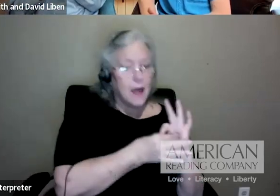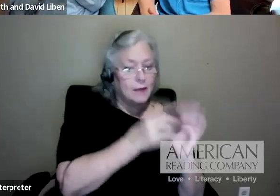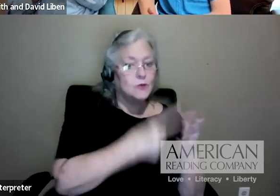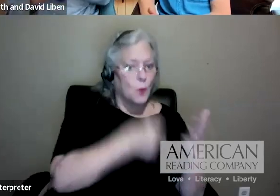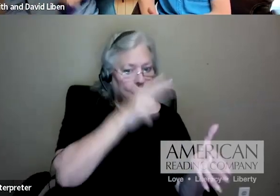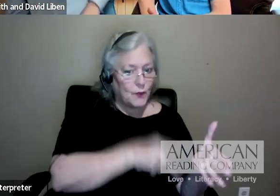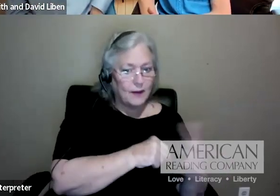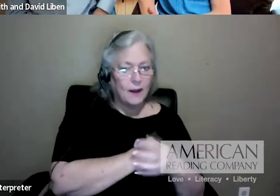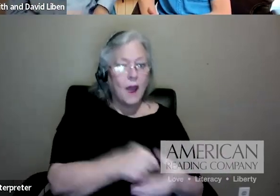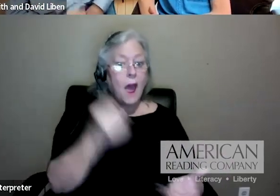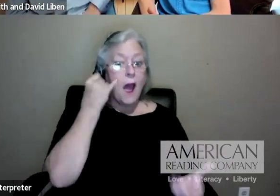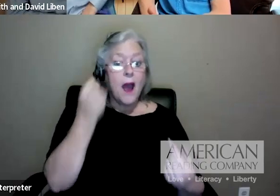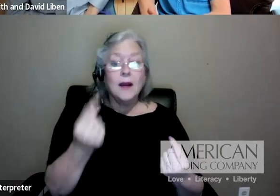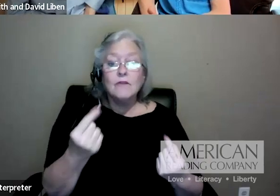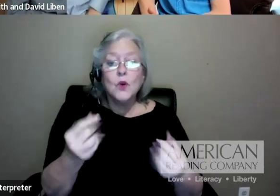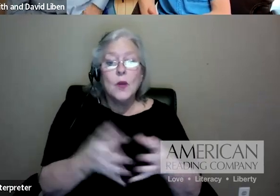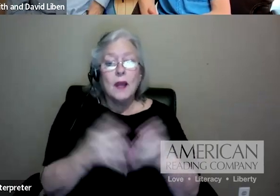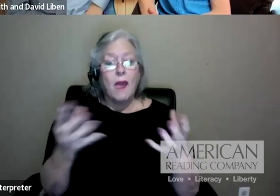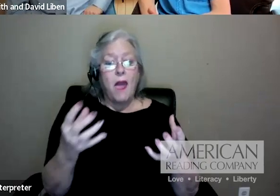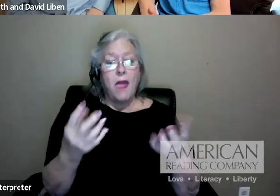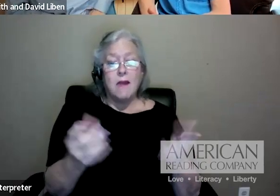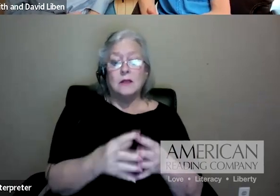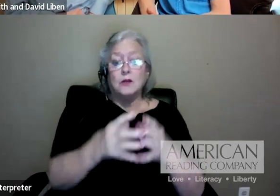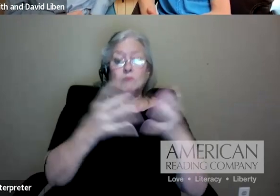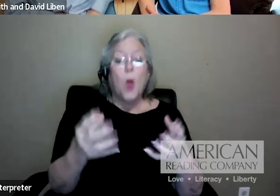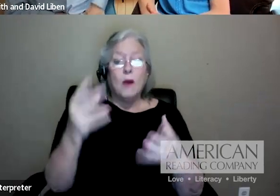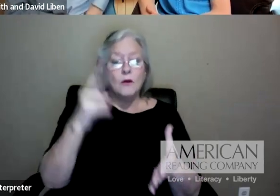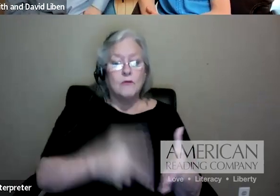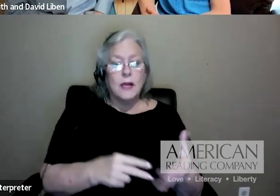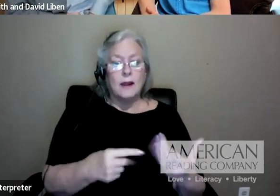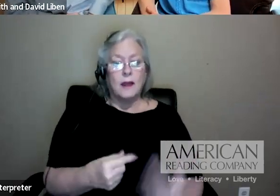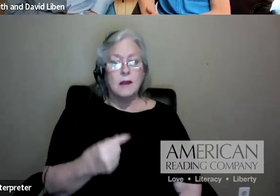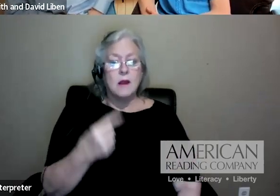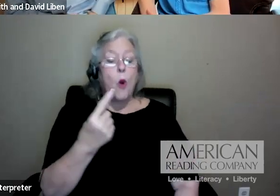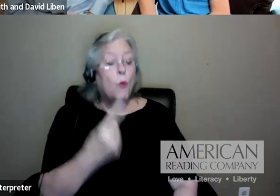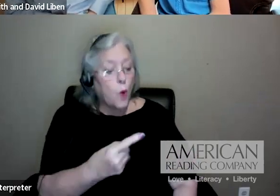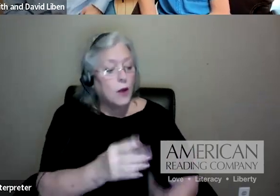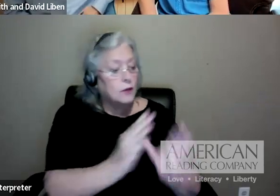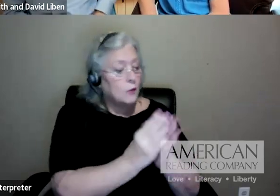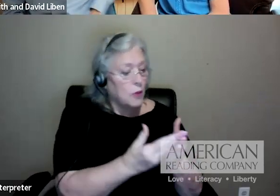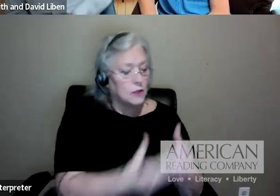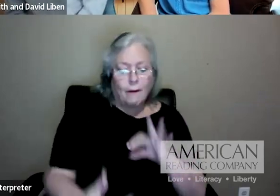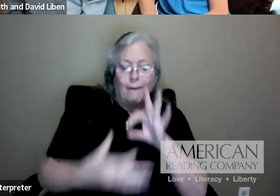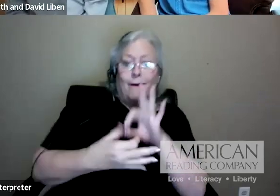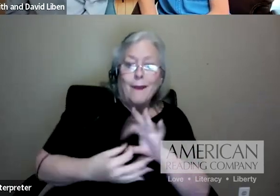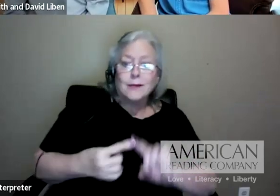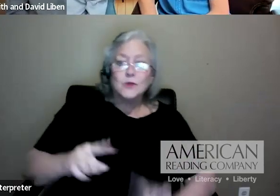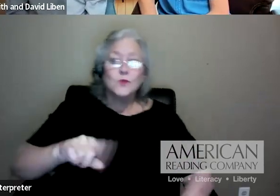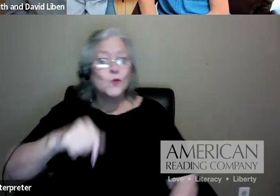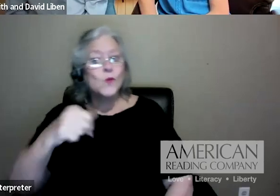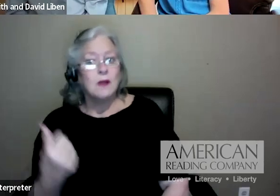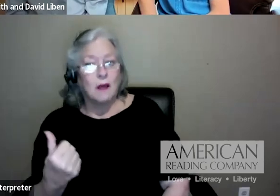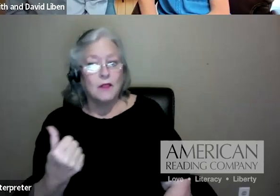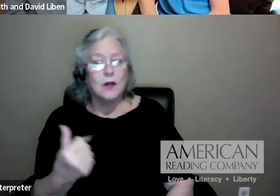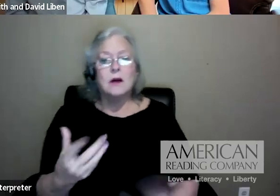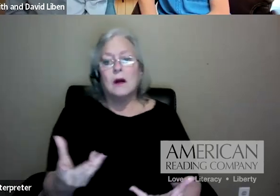I know ARC has that, where then one text bootstraps another. So as David was talking about, when